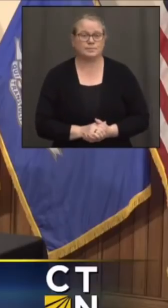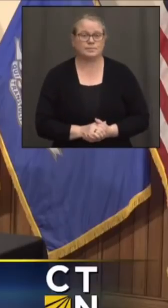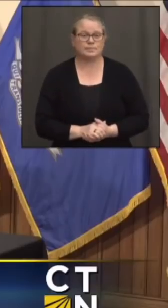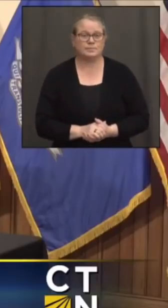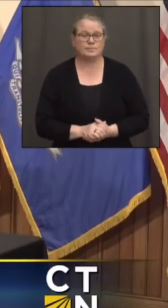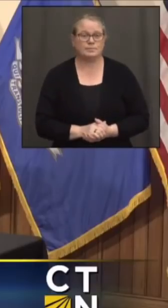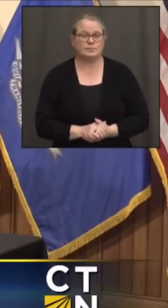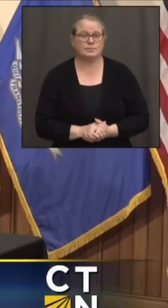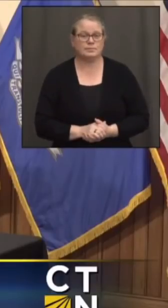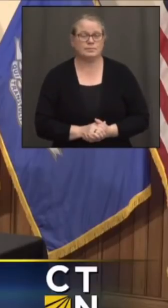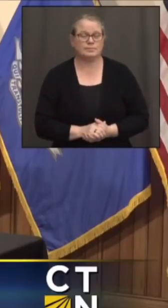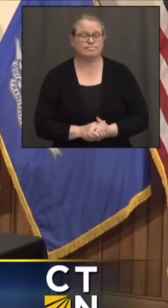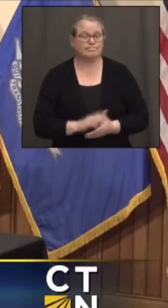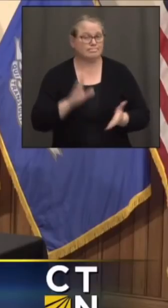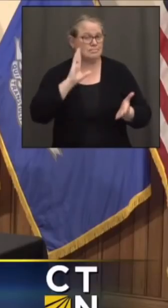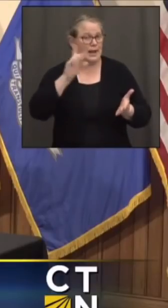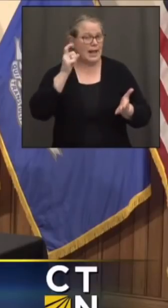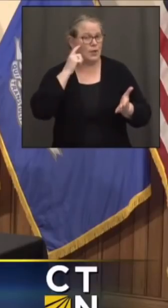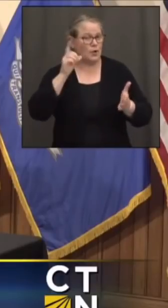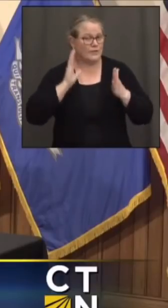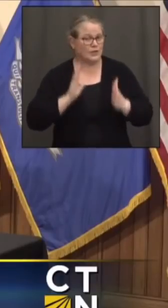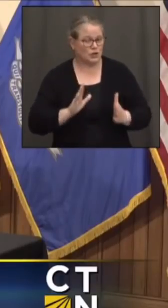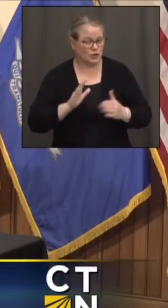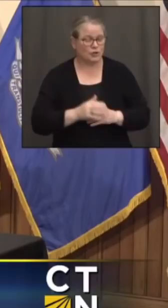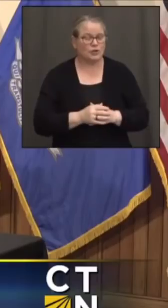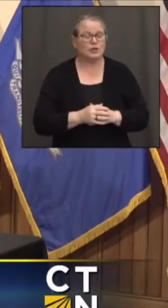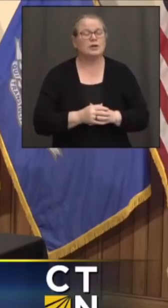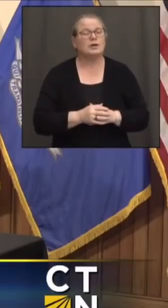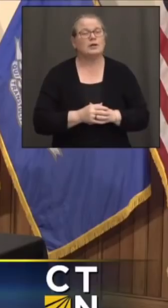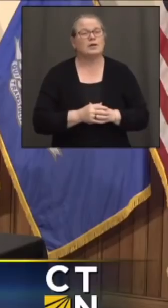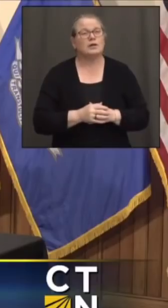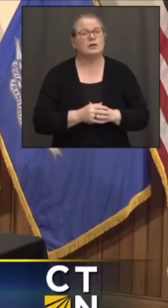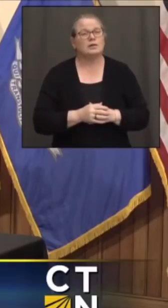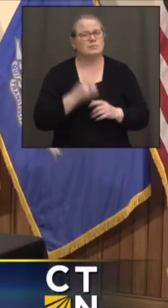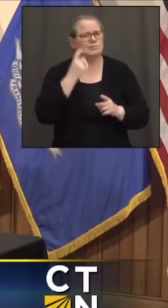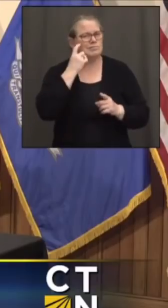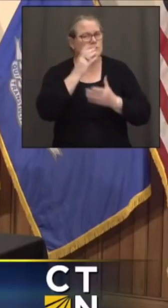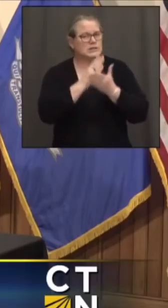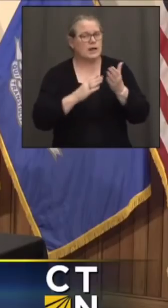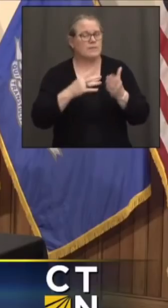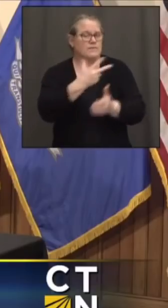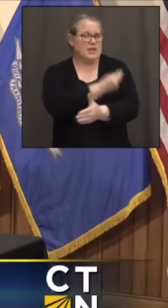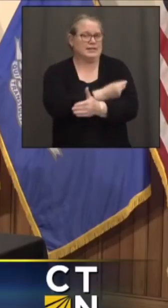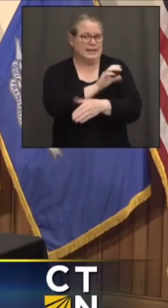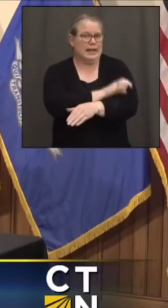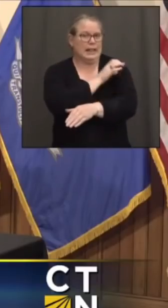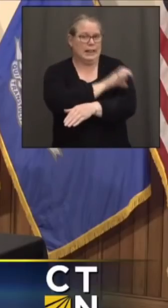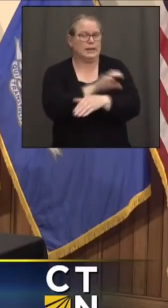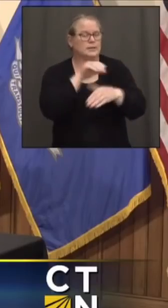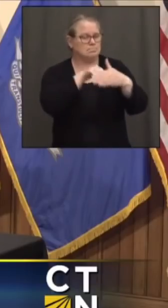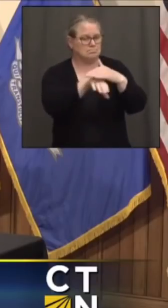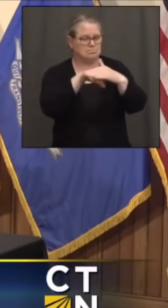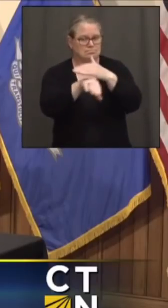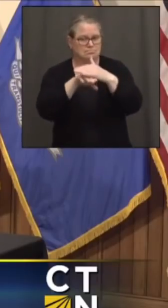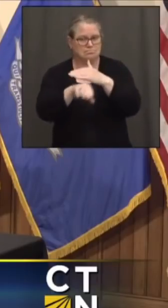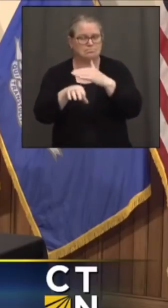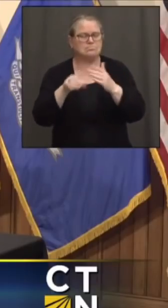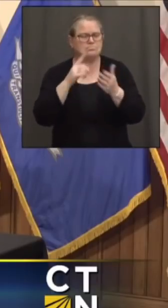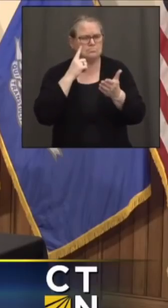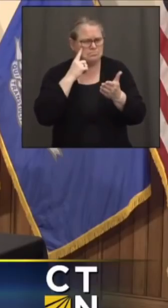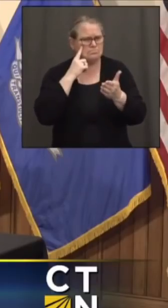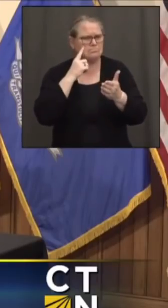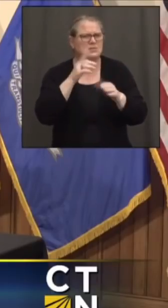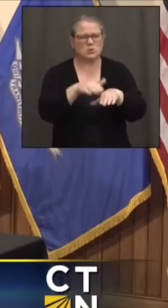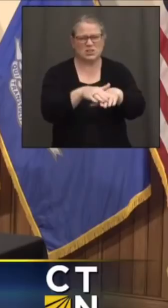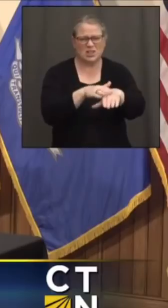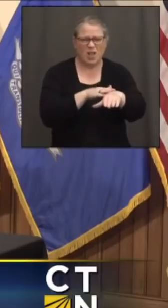Hi, Governor. It's Eliza Fawcett with The Current. We recently visited some vaccine clinics and saw that it was pretty slow. Most people were there for